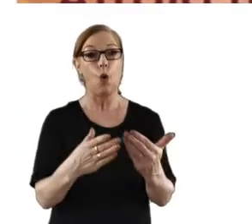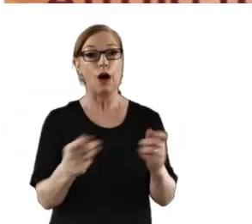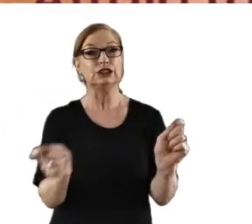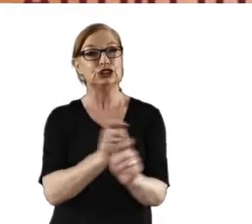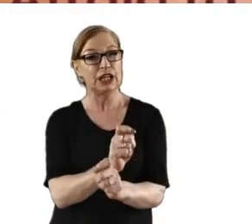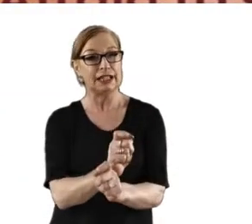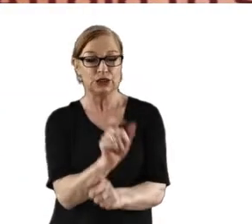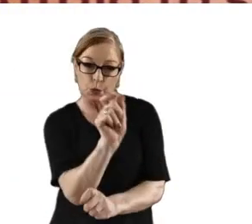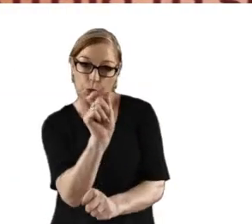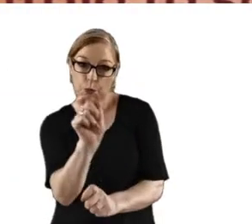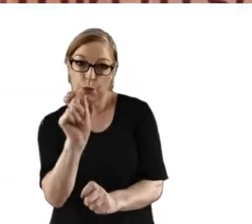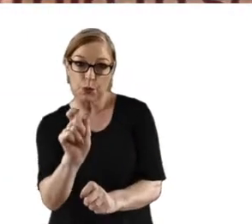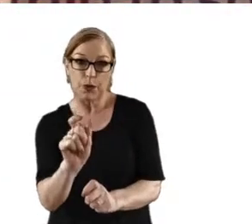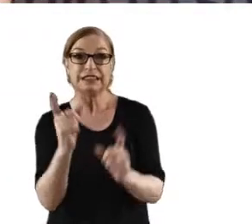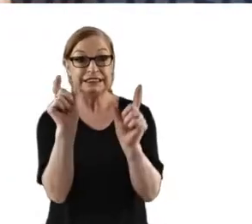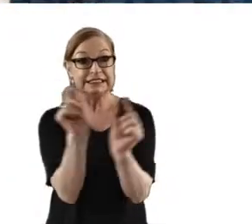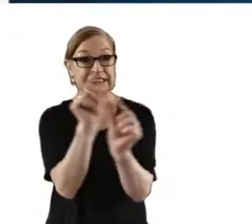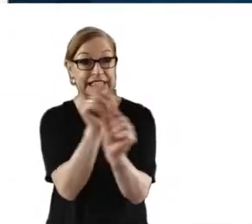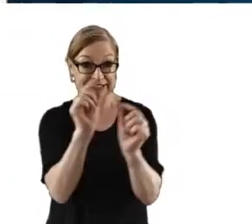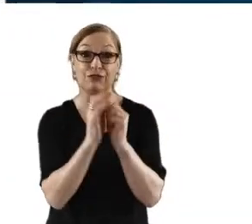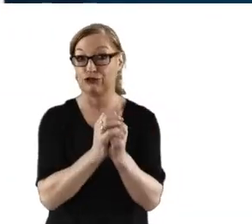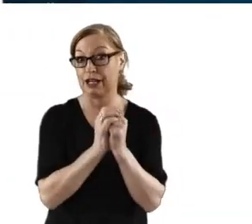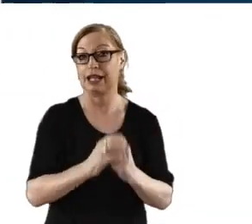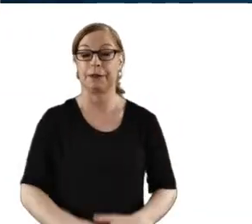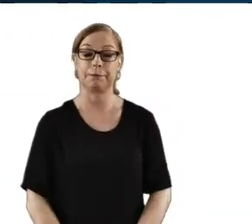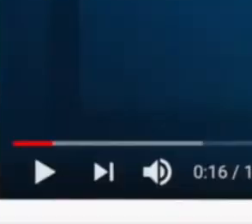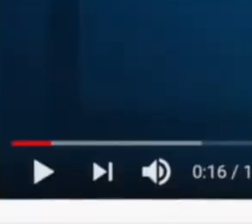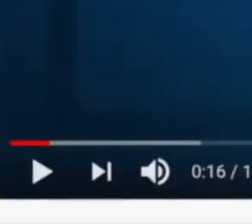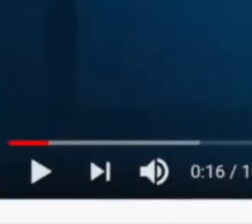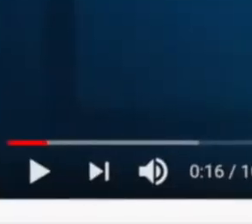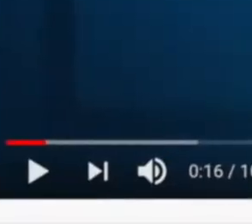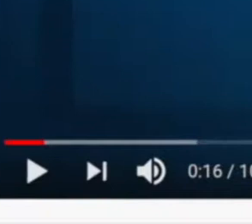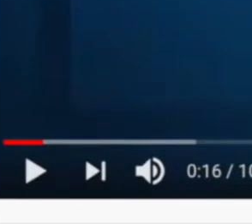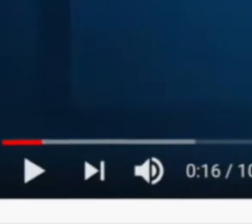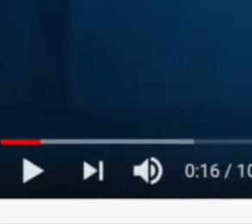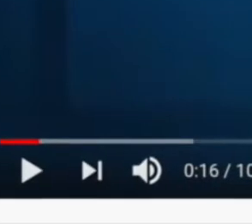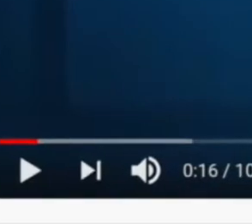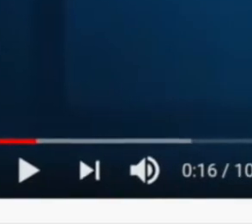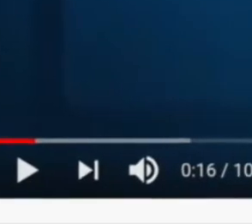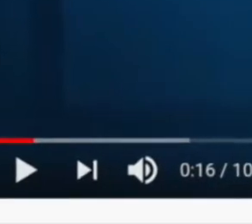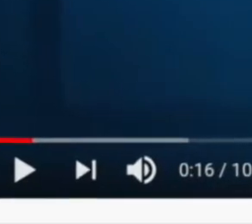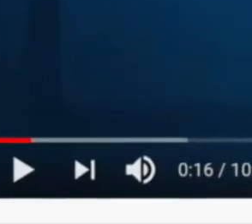ability to change the contrast, text size or use a dyslexia-friendly font.